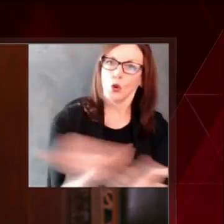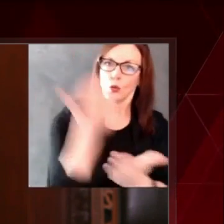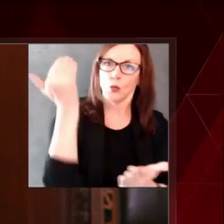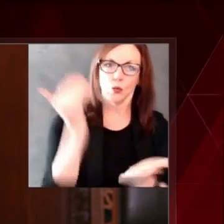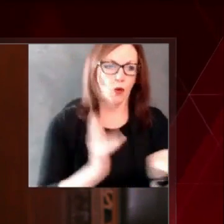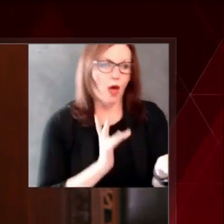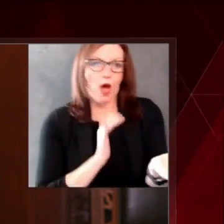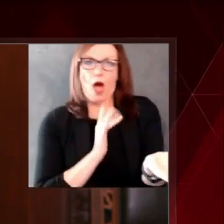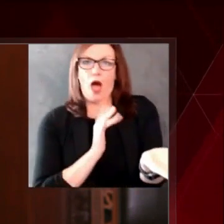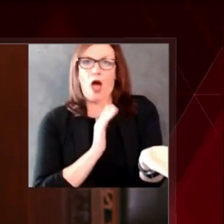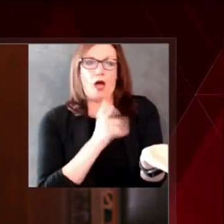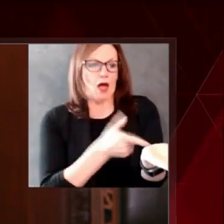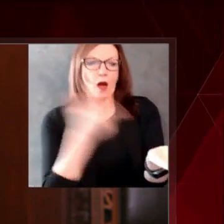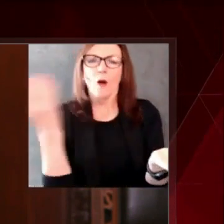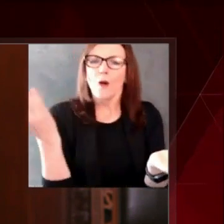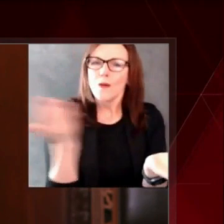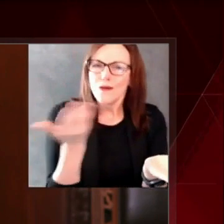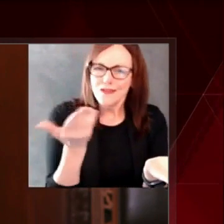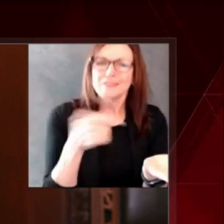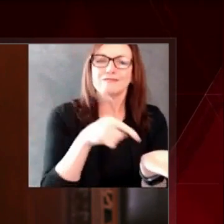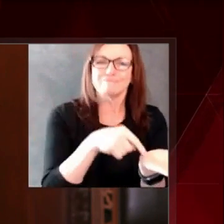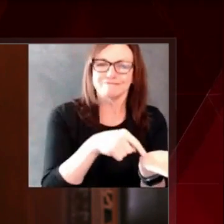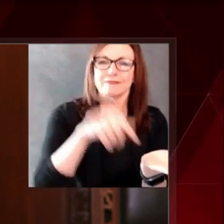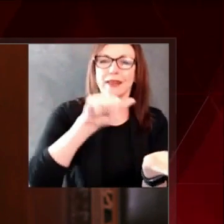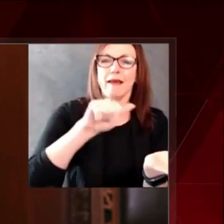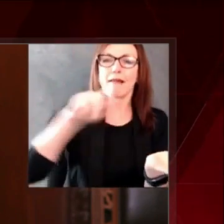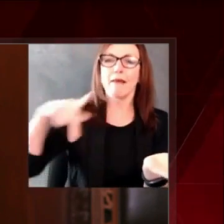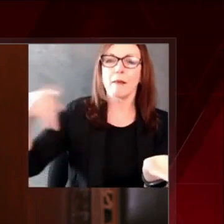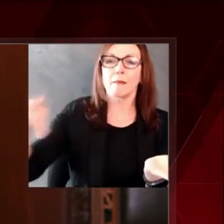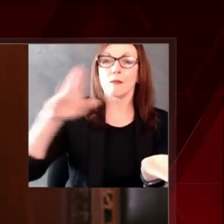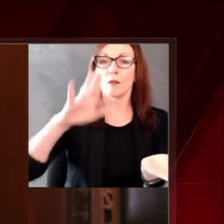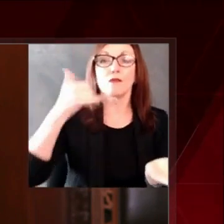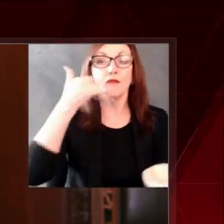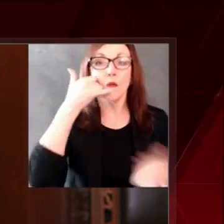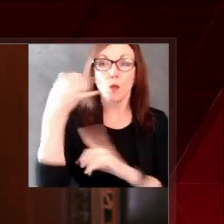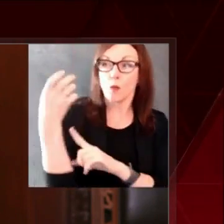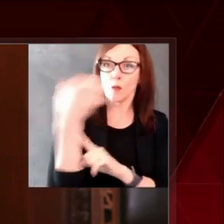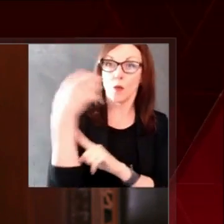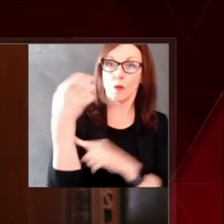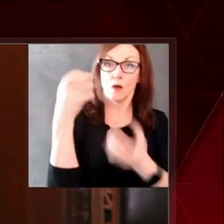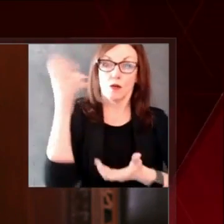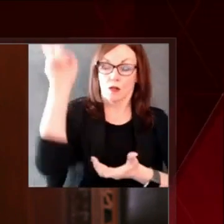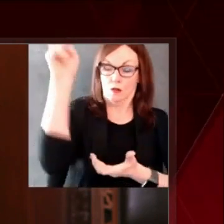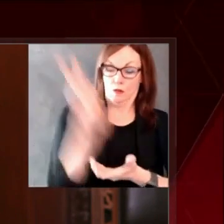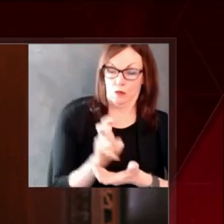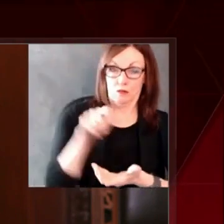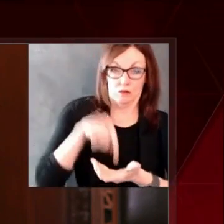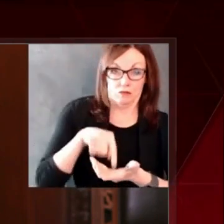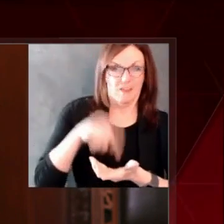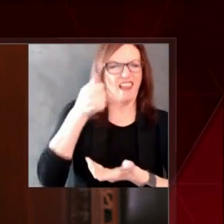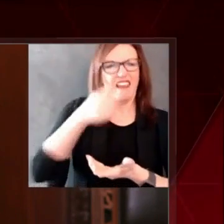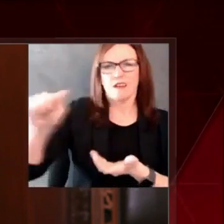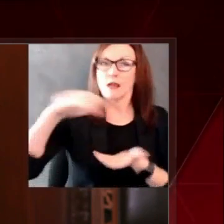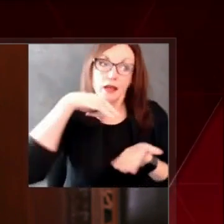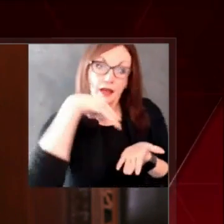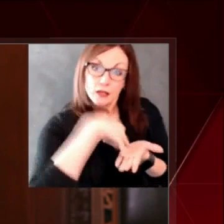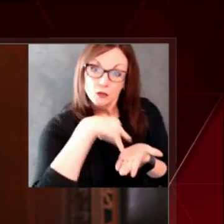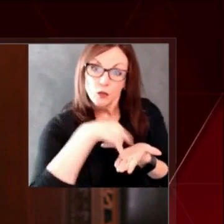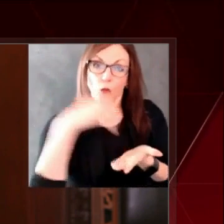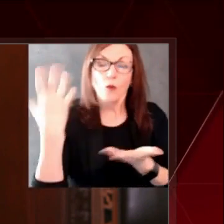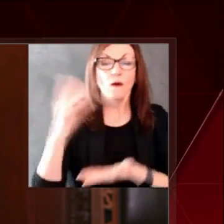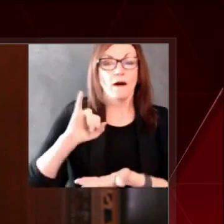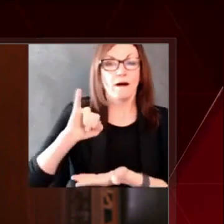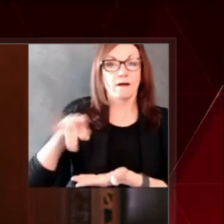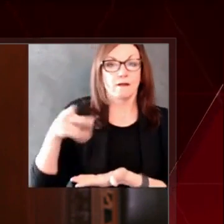Notification app. This smartphone app uses Bluetooth technology to let you know if you've been in close contact with